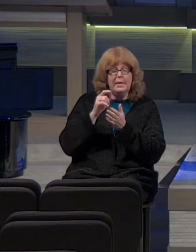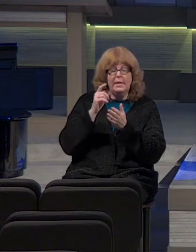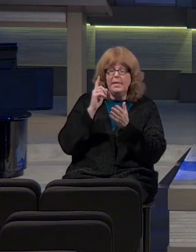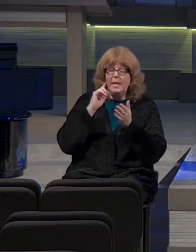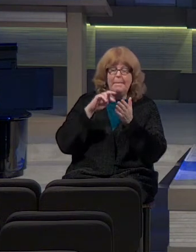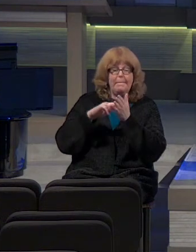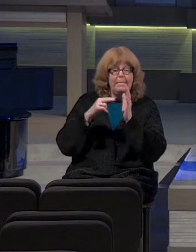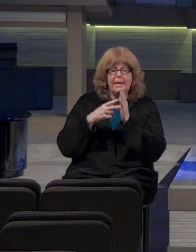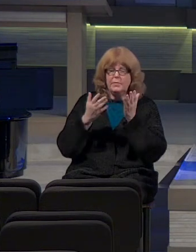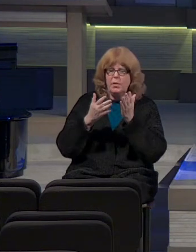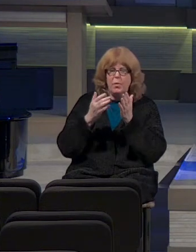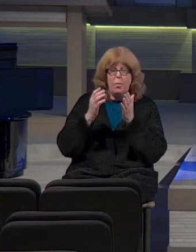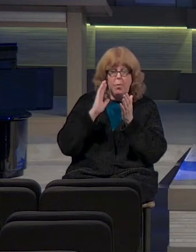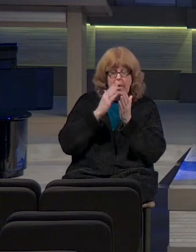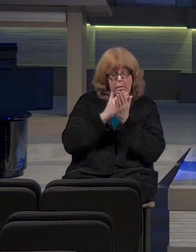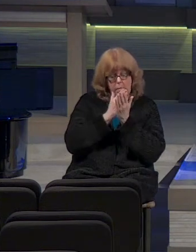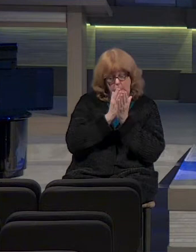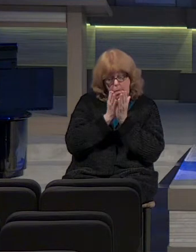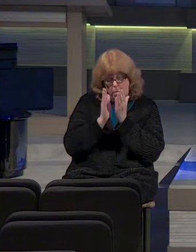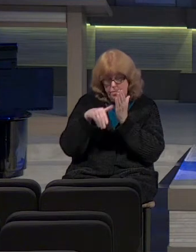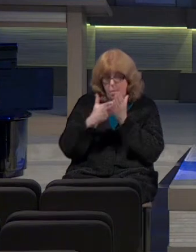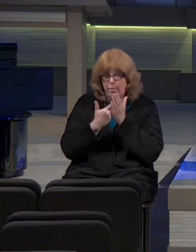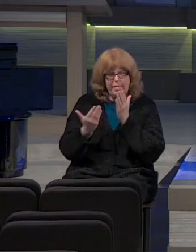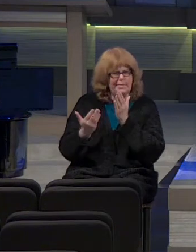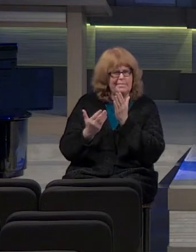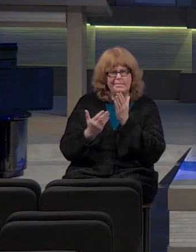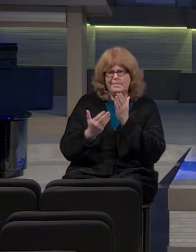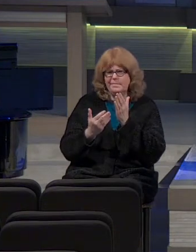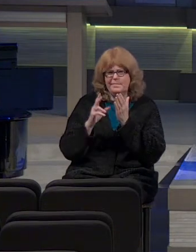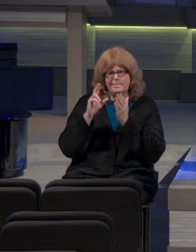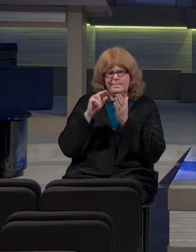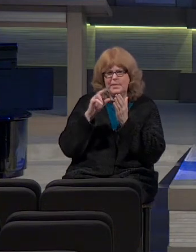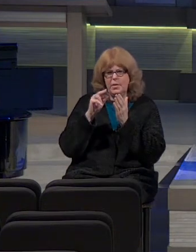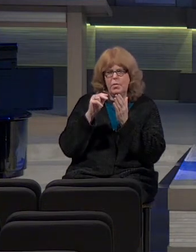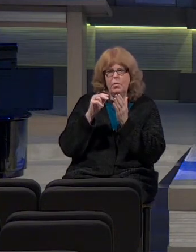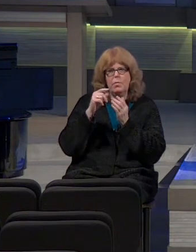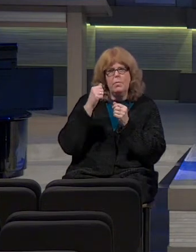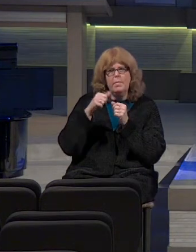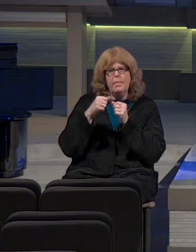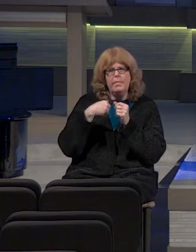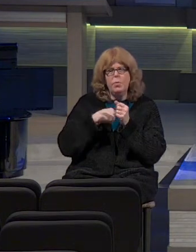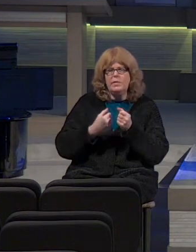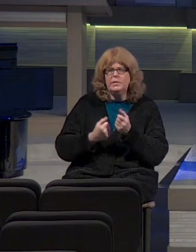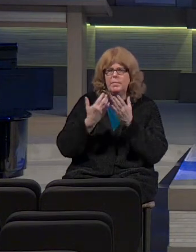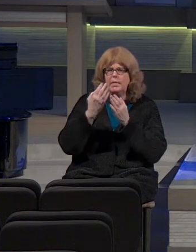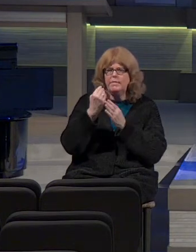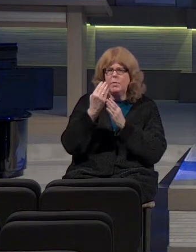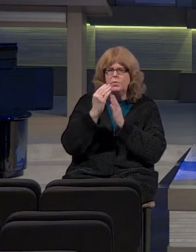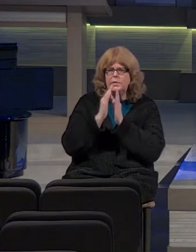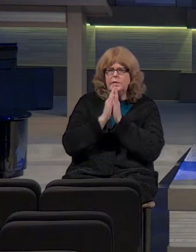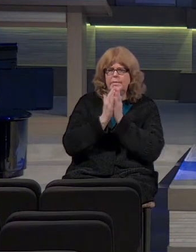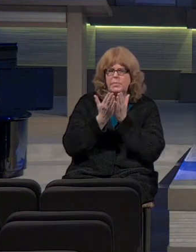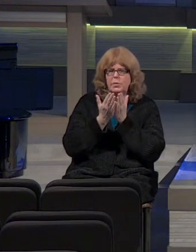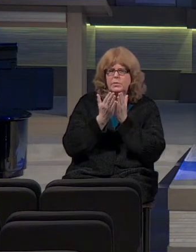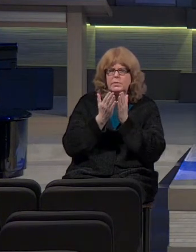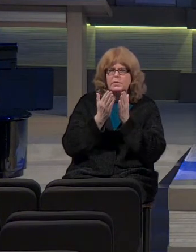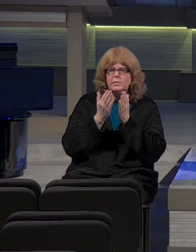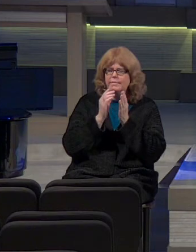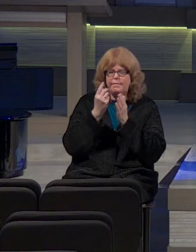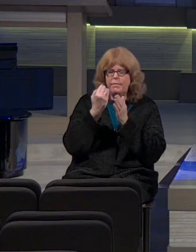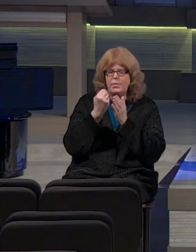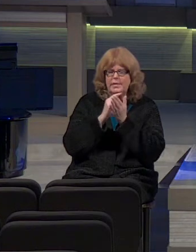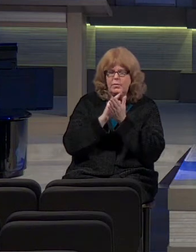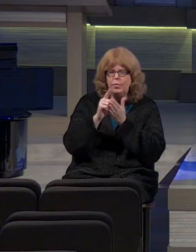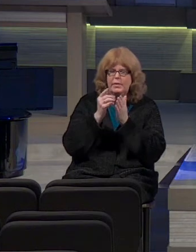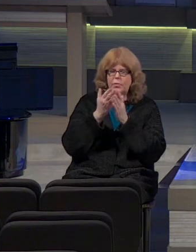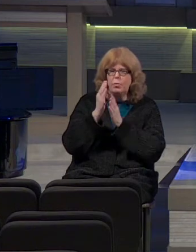through all of it. If any of you happen to remember, we spent, what was it, 14 weeks going through the book of Jude, which is only 20-some-odd